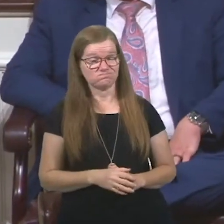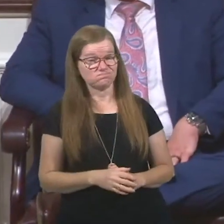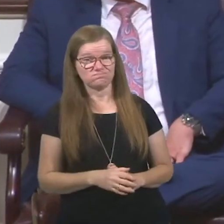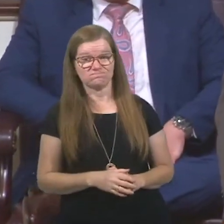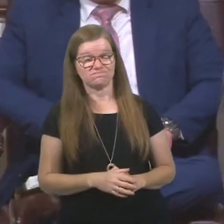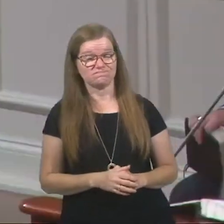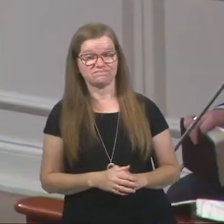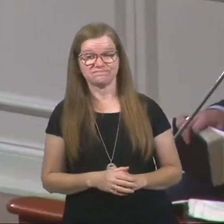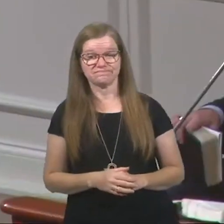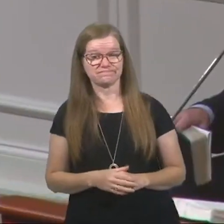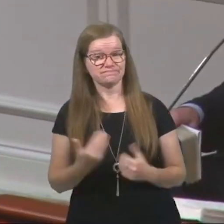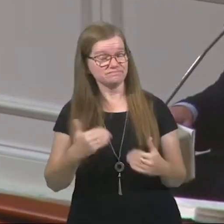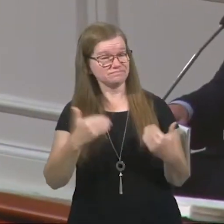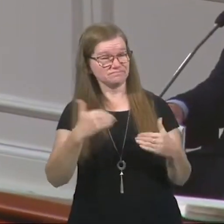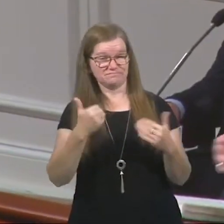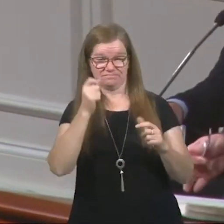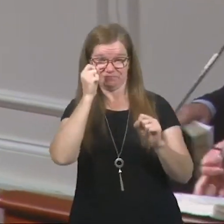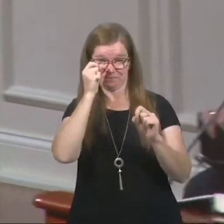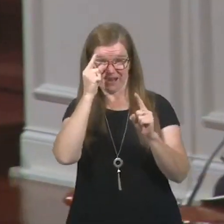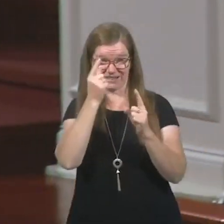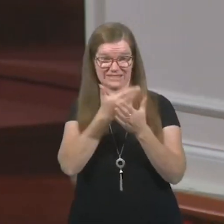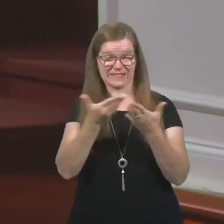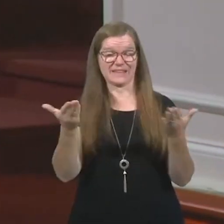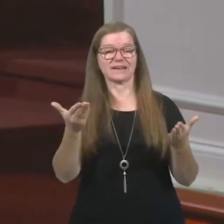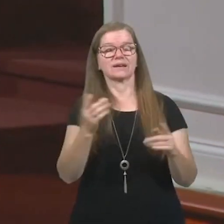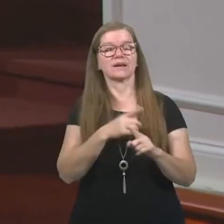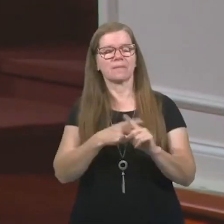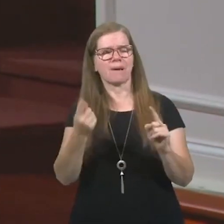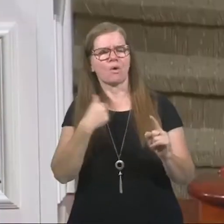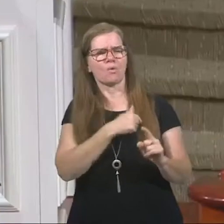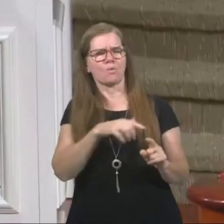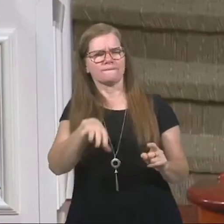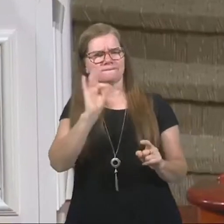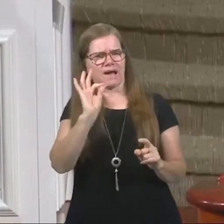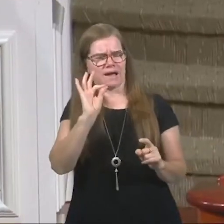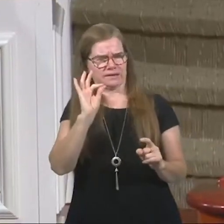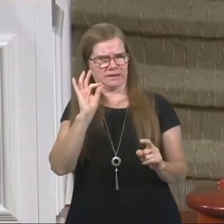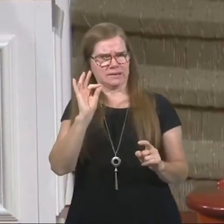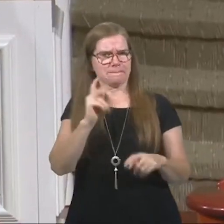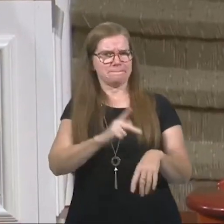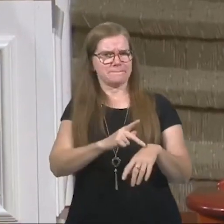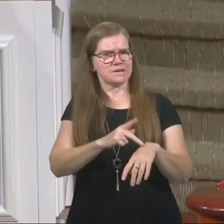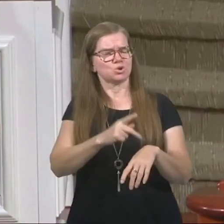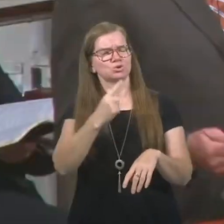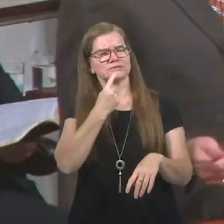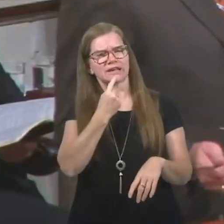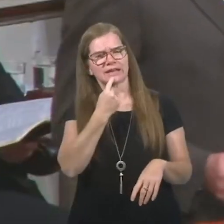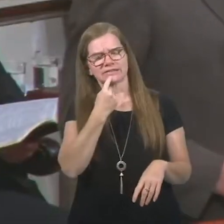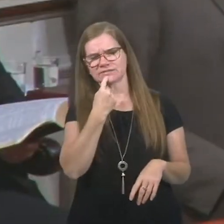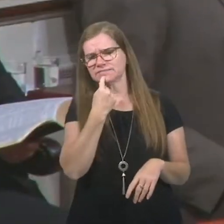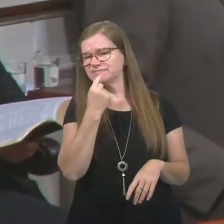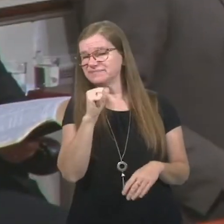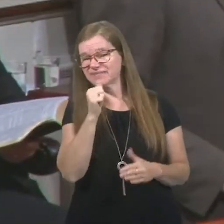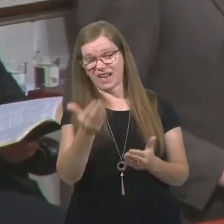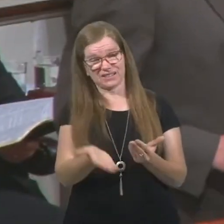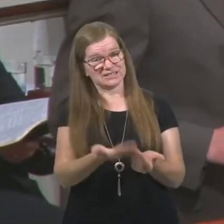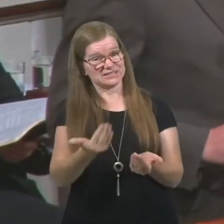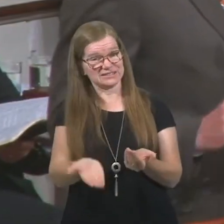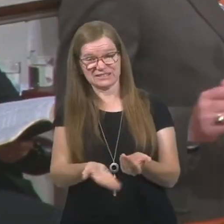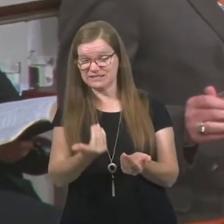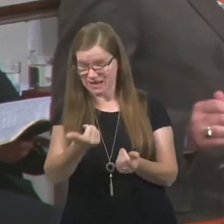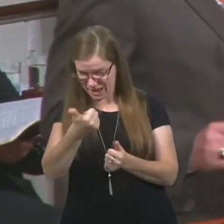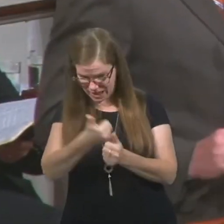It's just an amazing thing. But we find here, Peter says, look, it's not going to be an easy time.